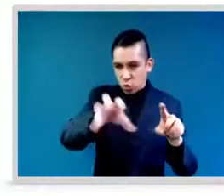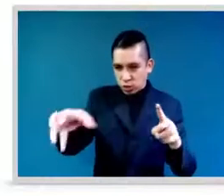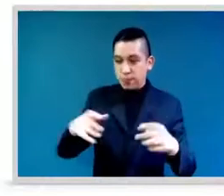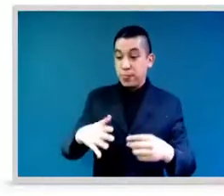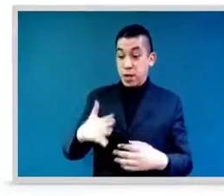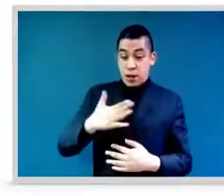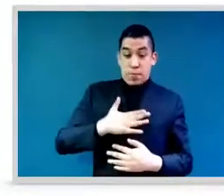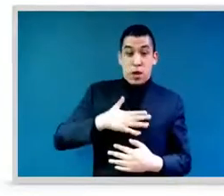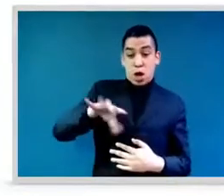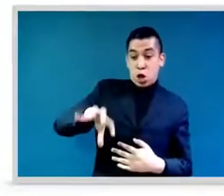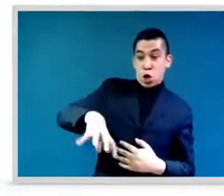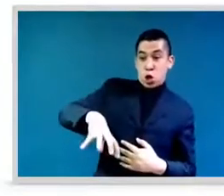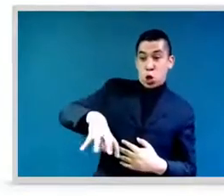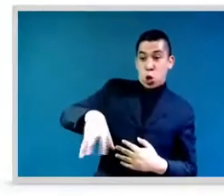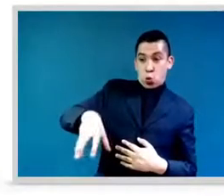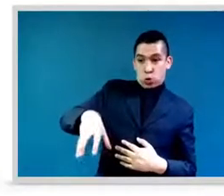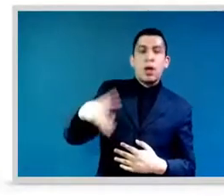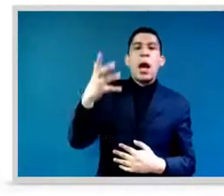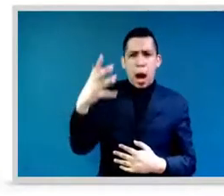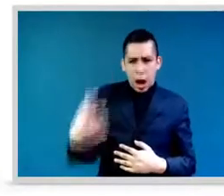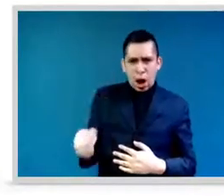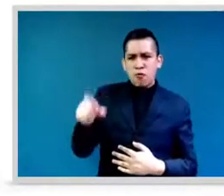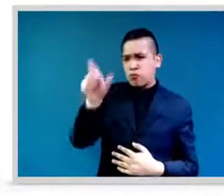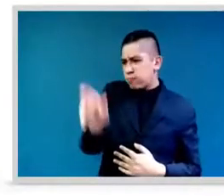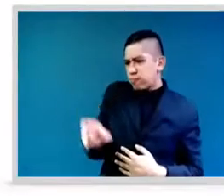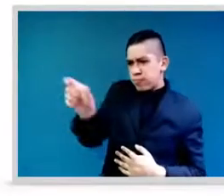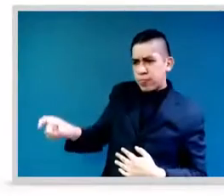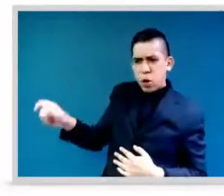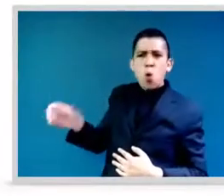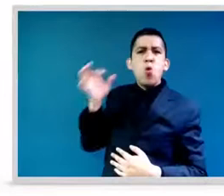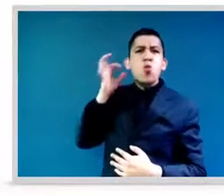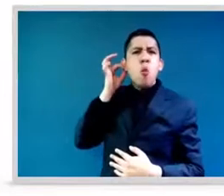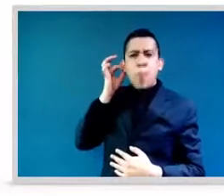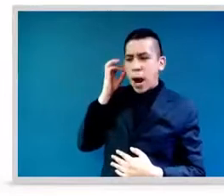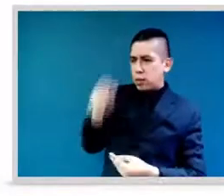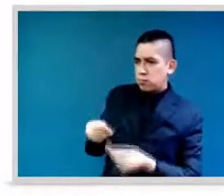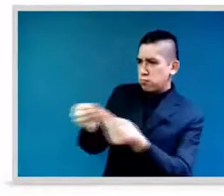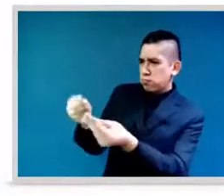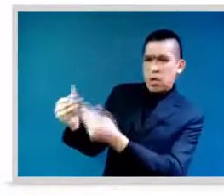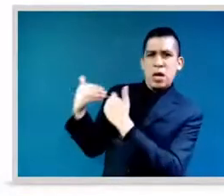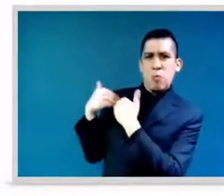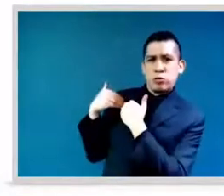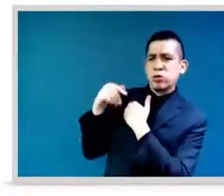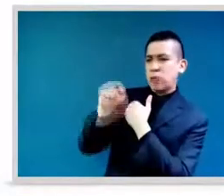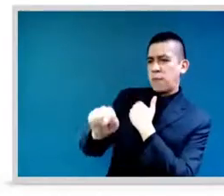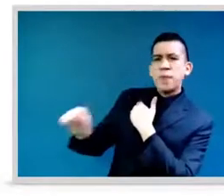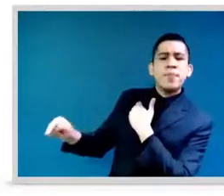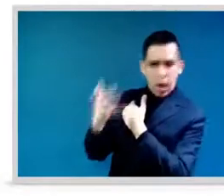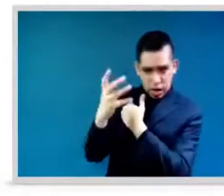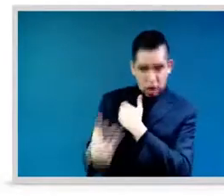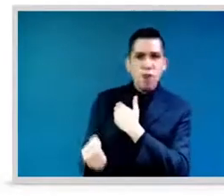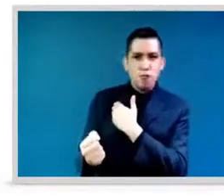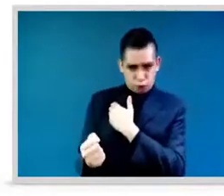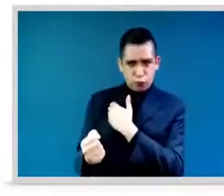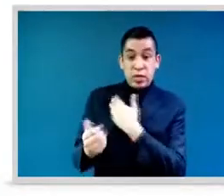Westminster UK system to proportional representation. We're now up to 48.5% of our parliament is